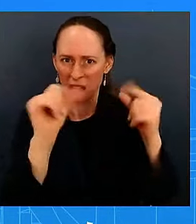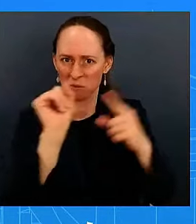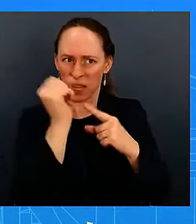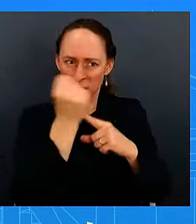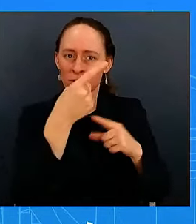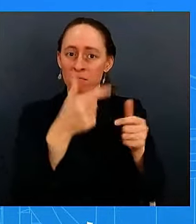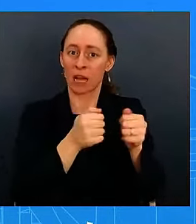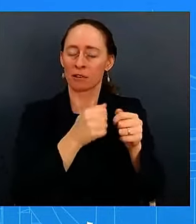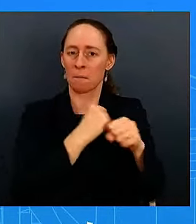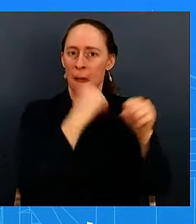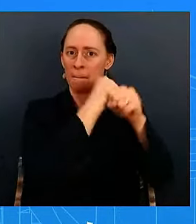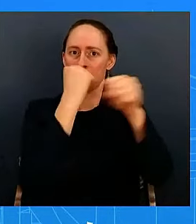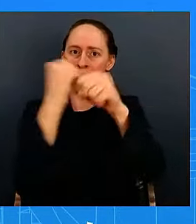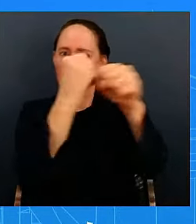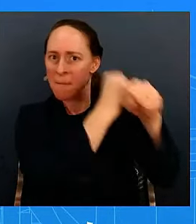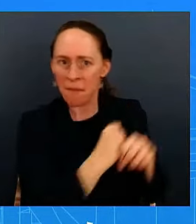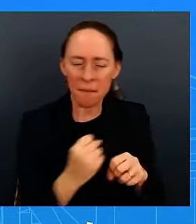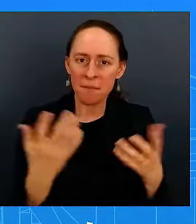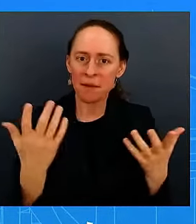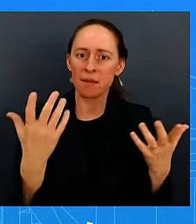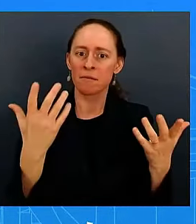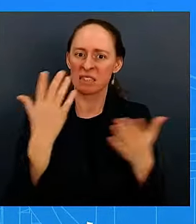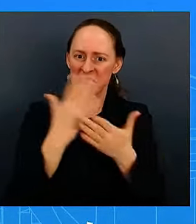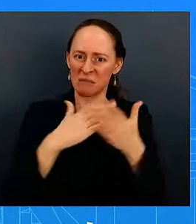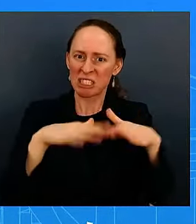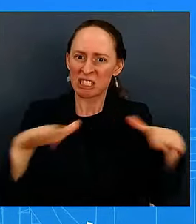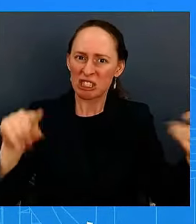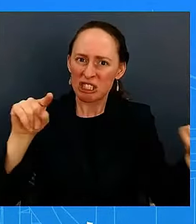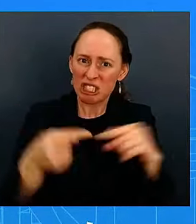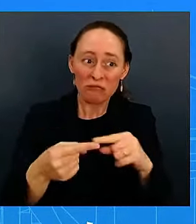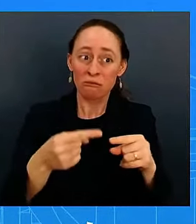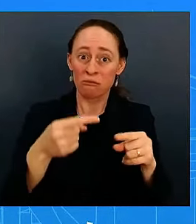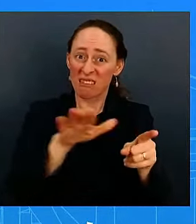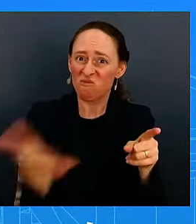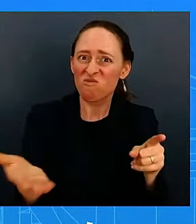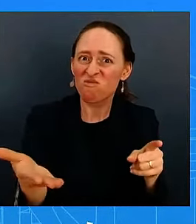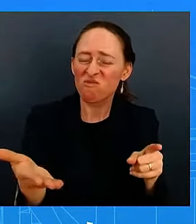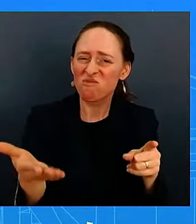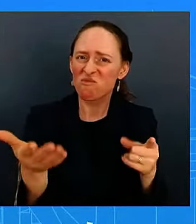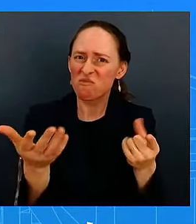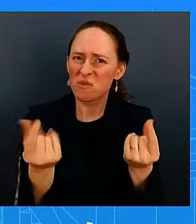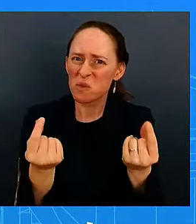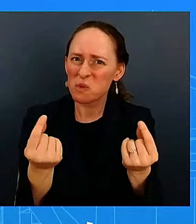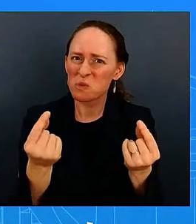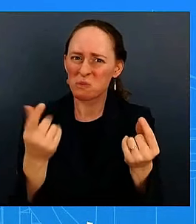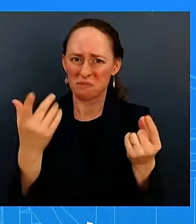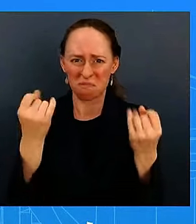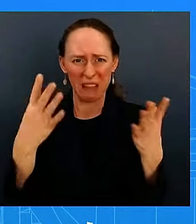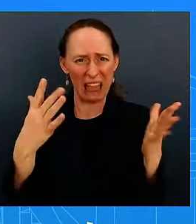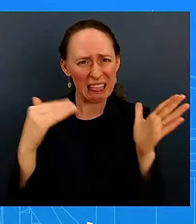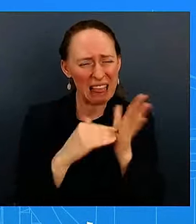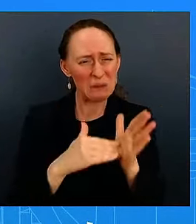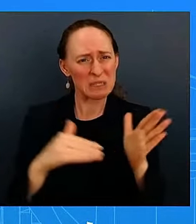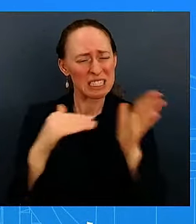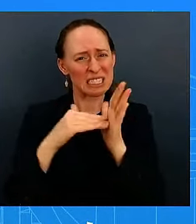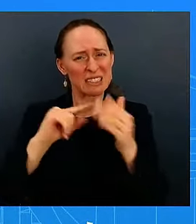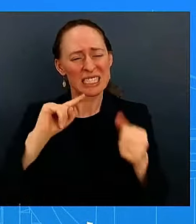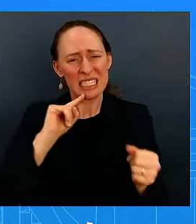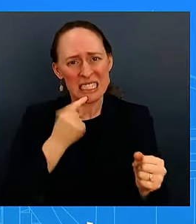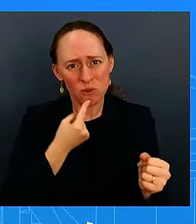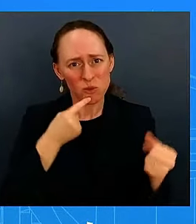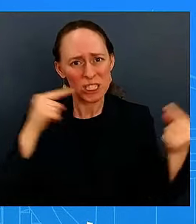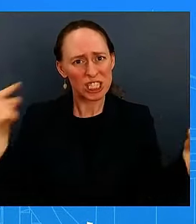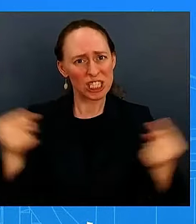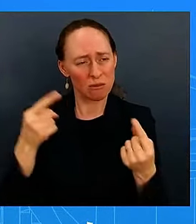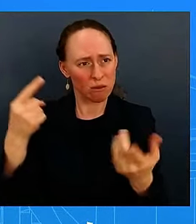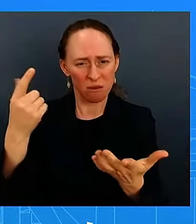thousands injured what i will say is uh my nsc colleague was here yesterday you all asked him multiple questions